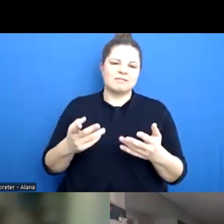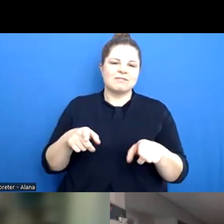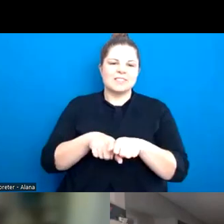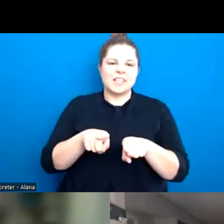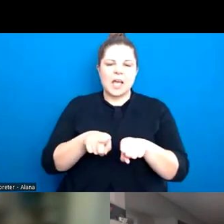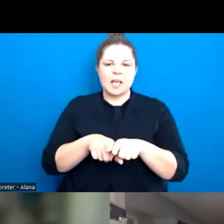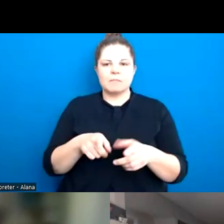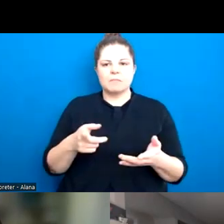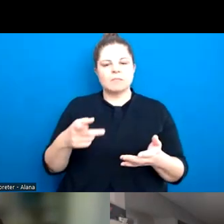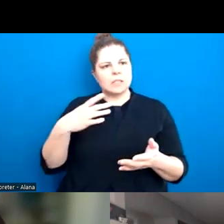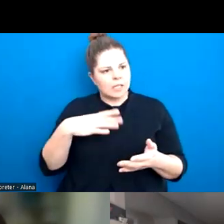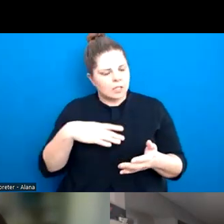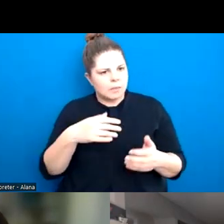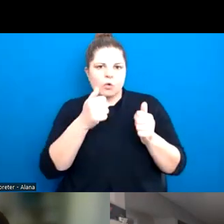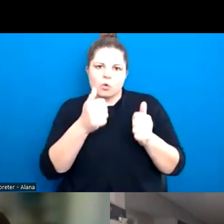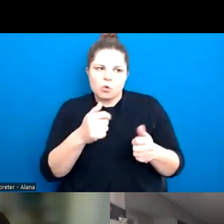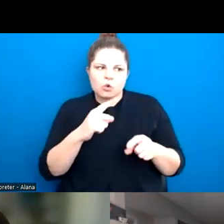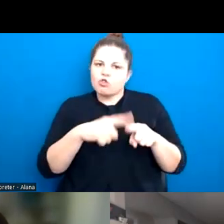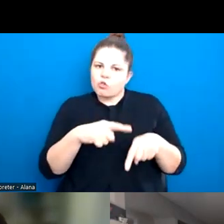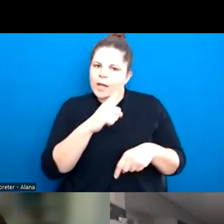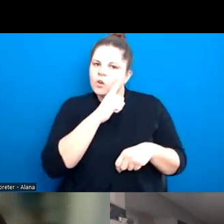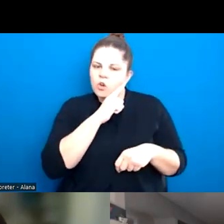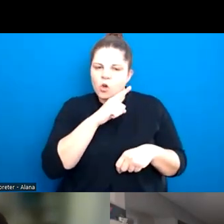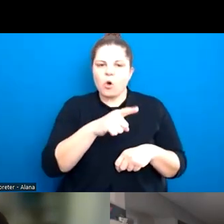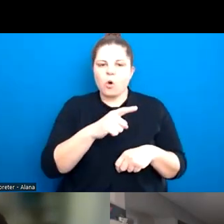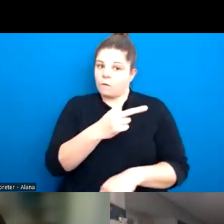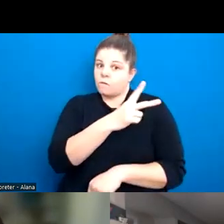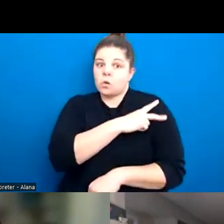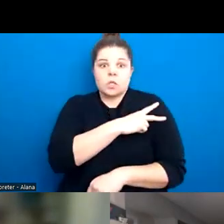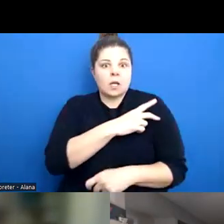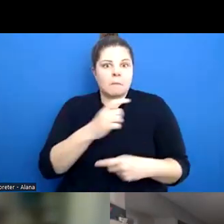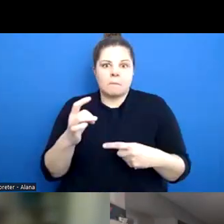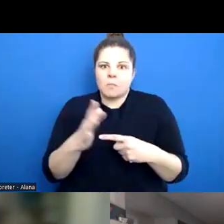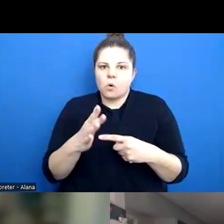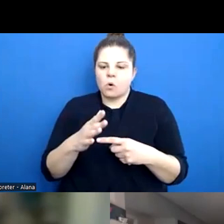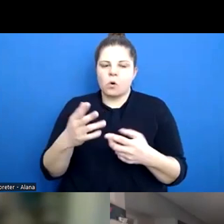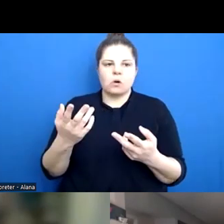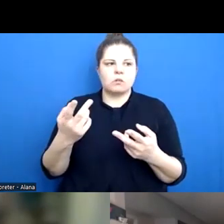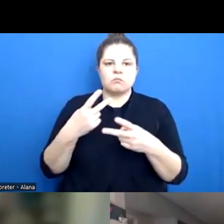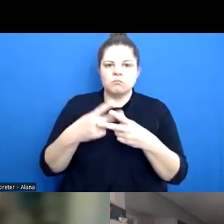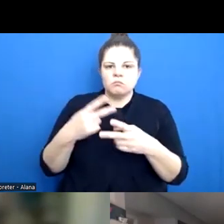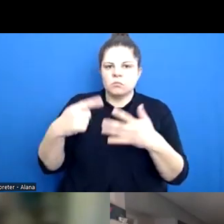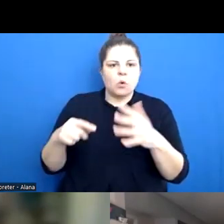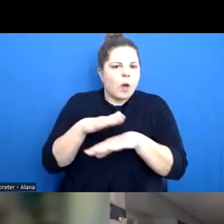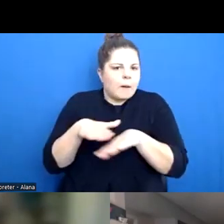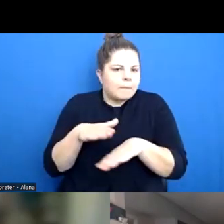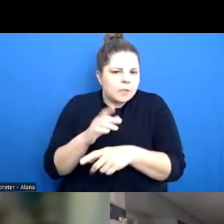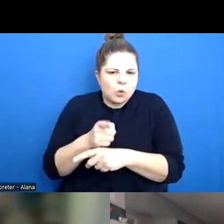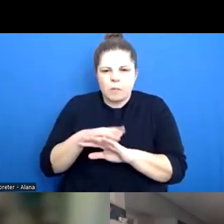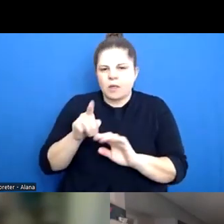and do this and massive taboos around sexuality and virginity is so important and all of these things that ultimately kept me quite unsafe. Um,